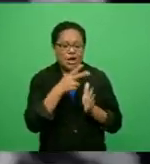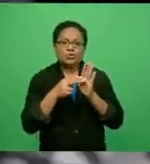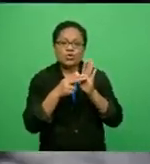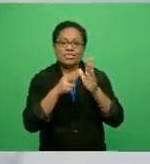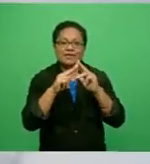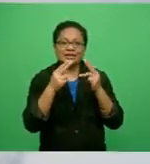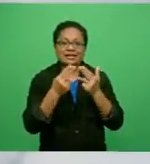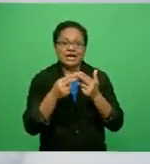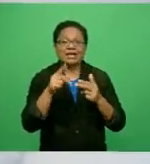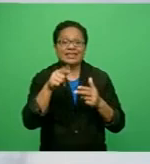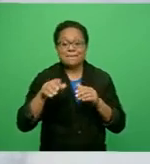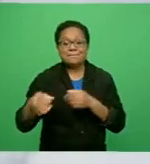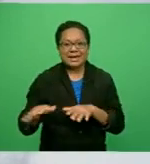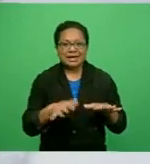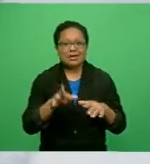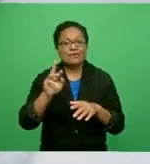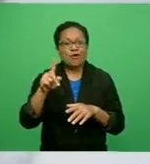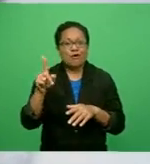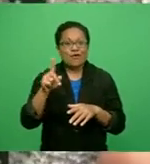mekia for Prince Charles.